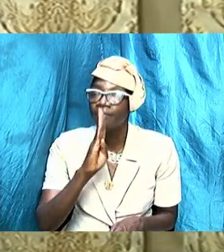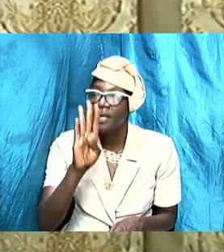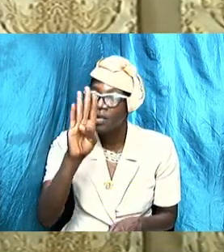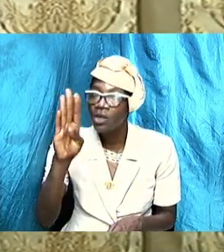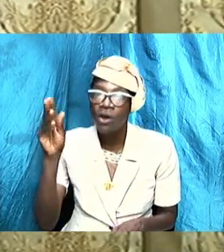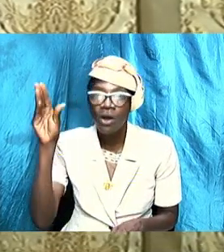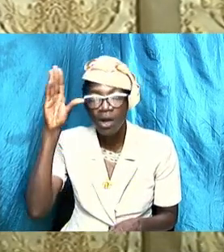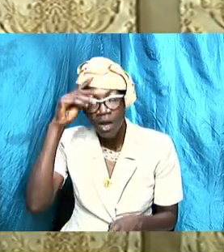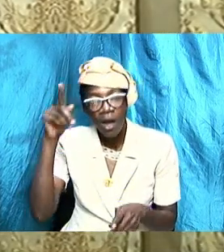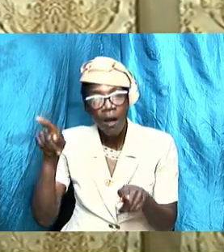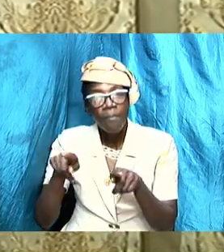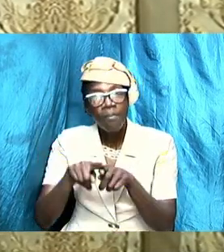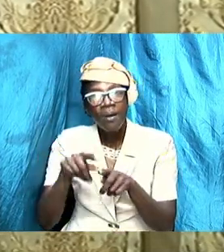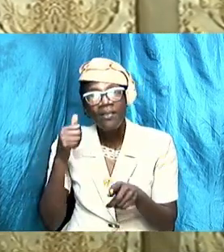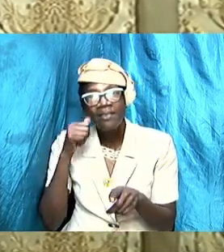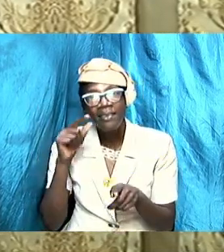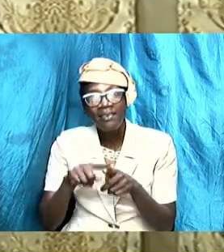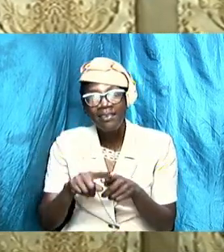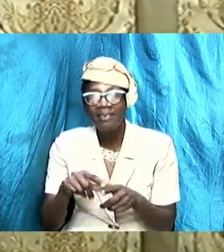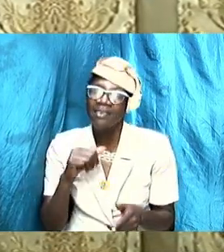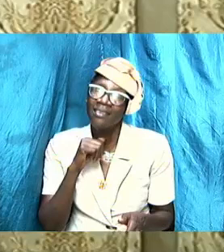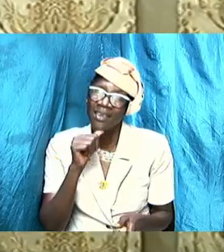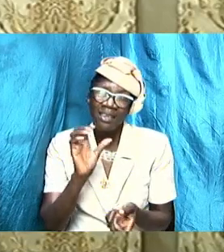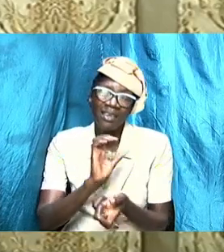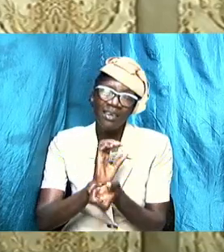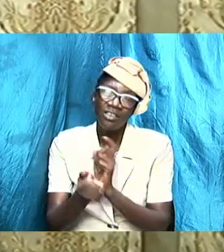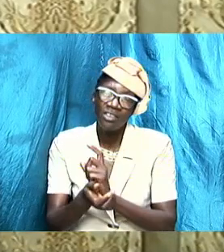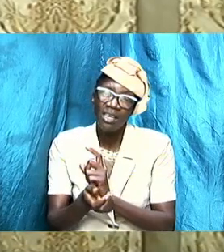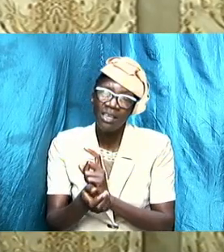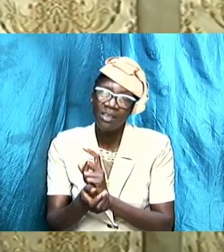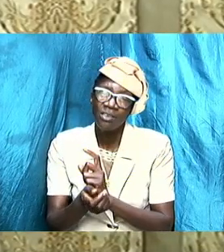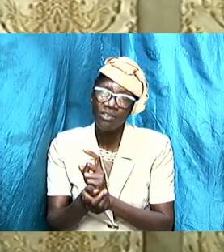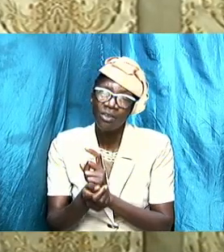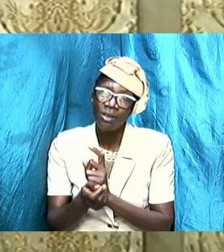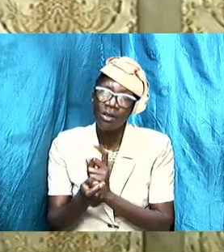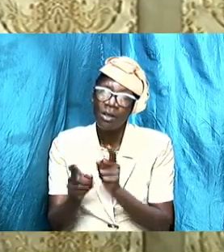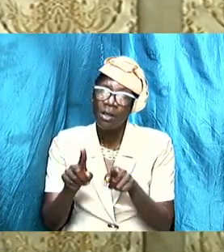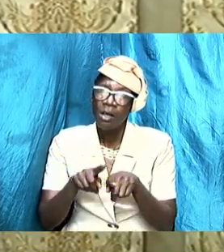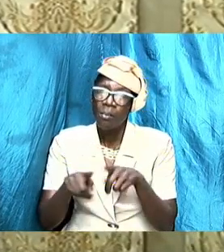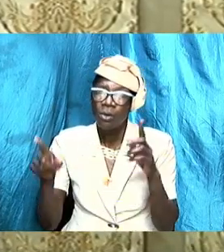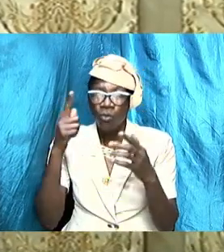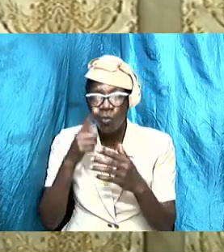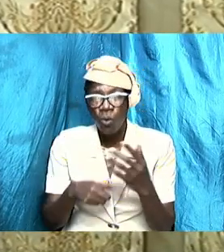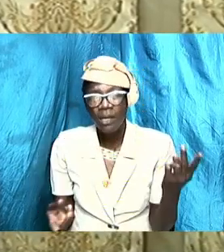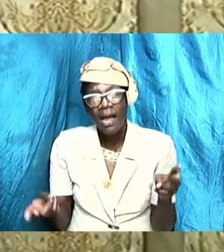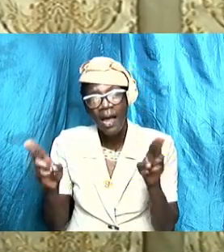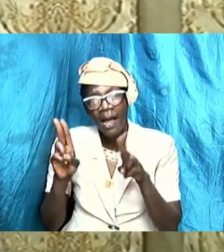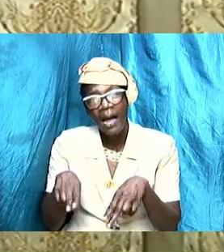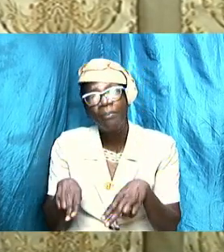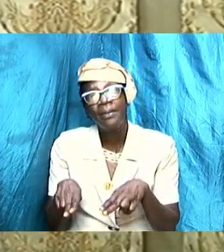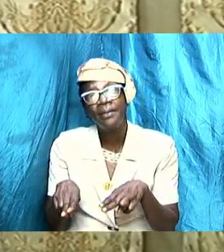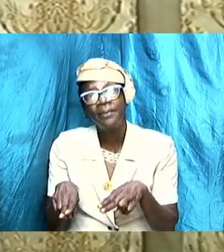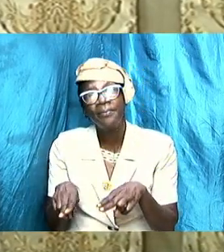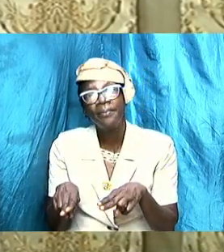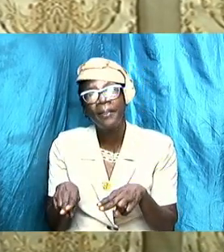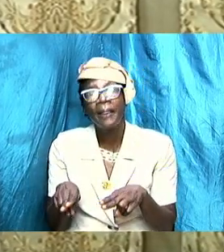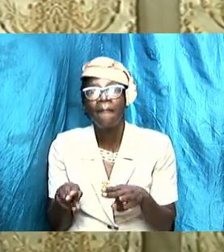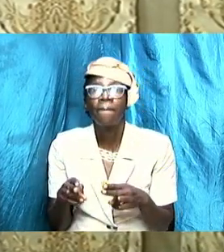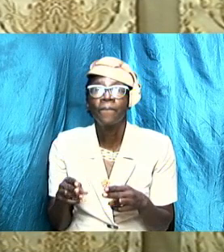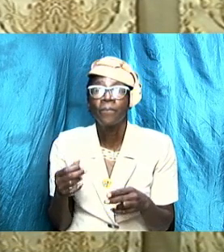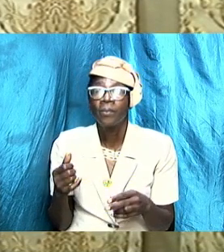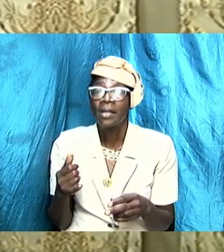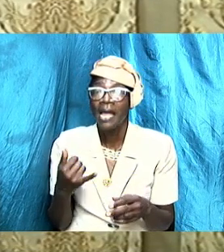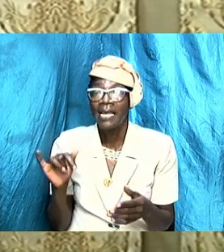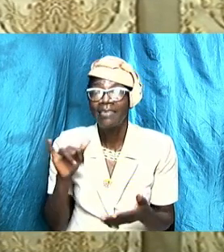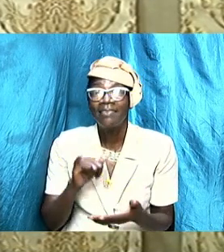that not going to change but what has happened is